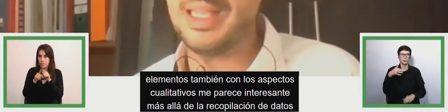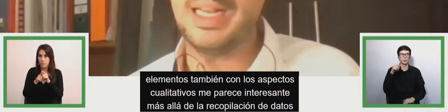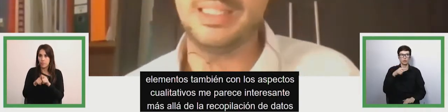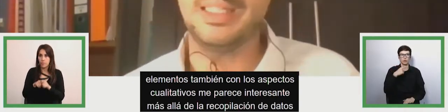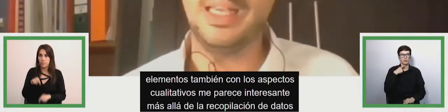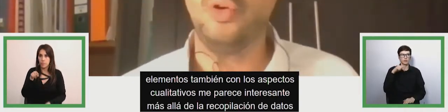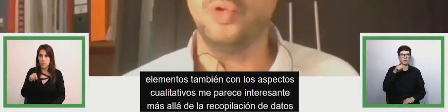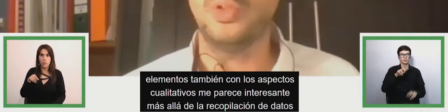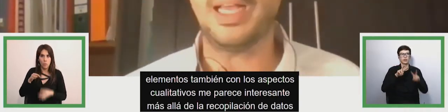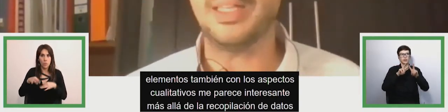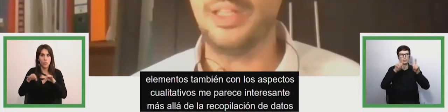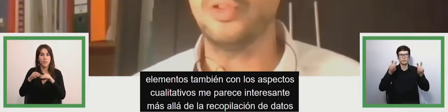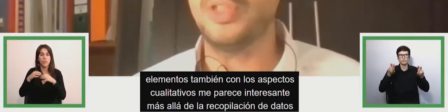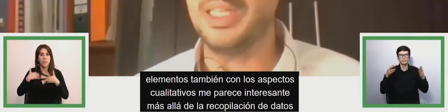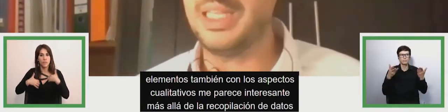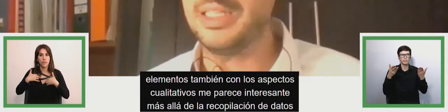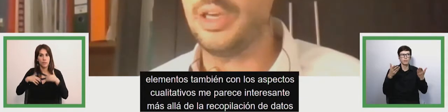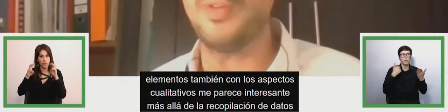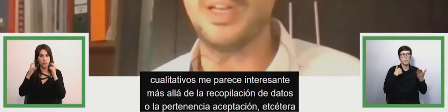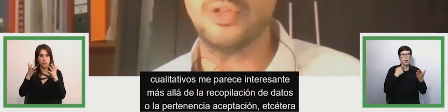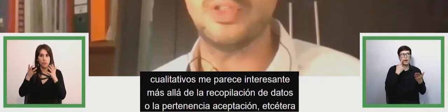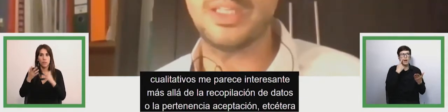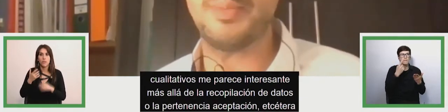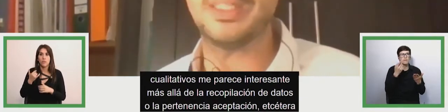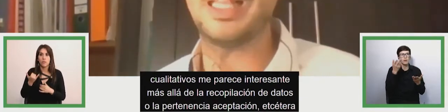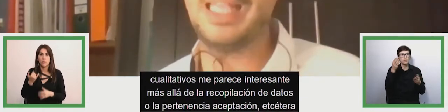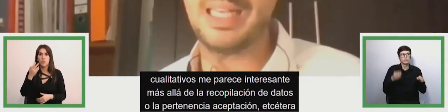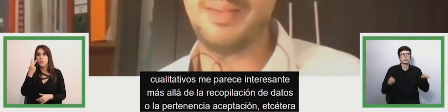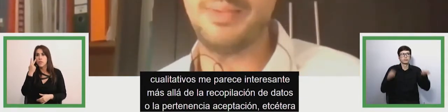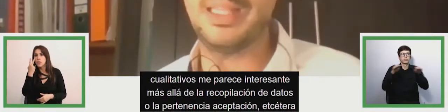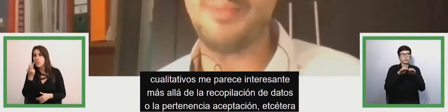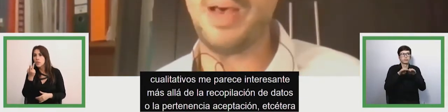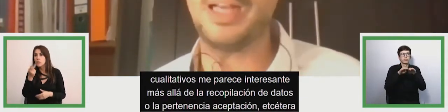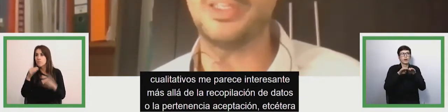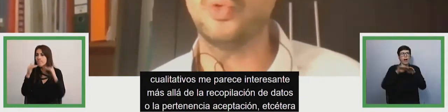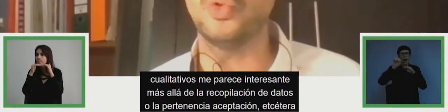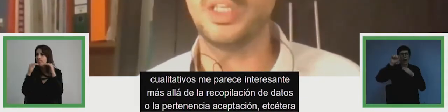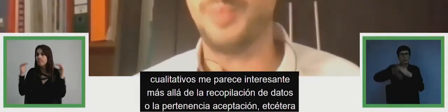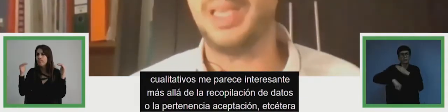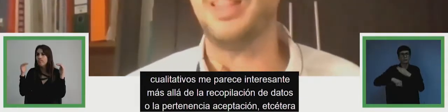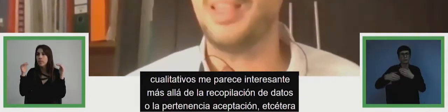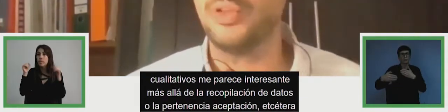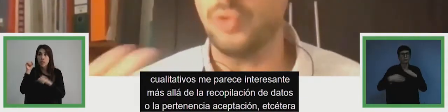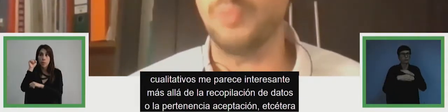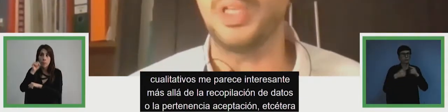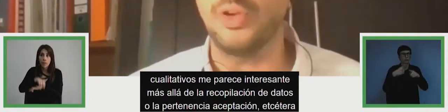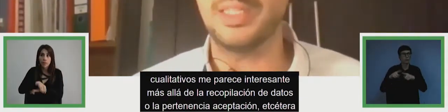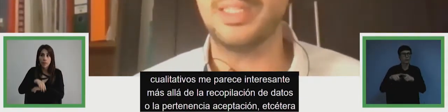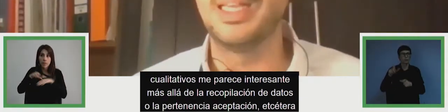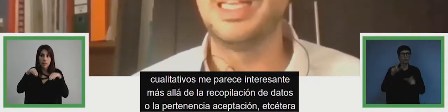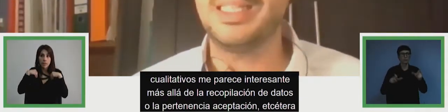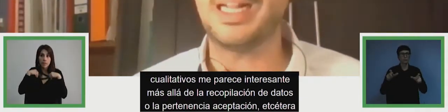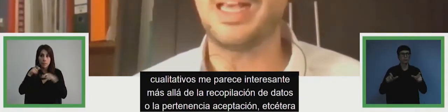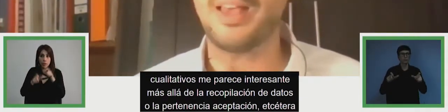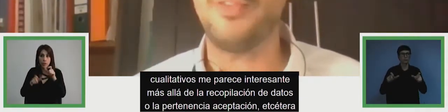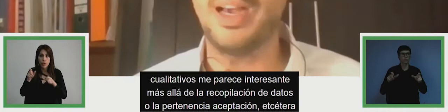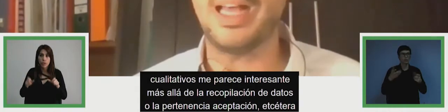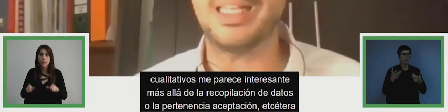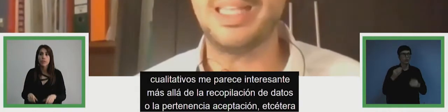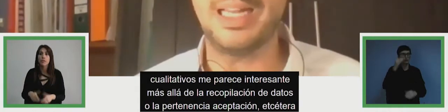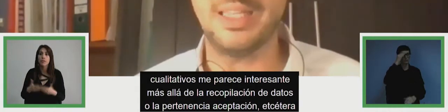people with disabilities directly for their experiences, their opinions, shall be reflected in the results. One aspect that,